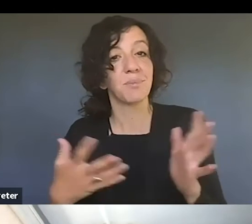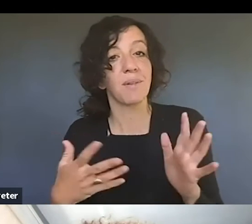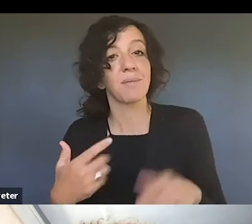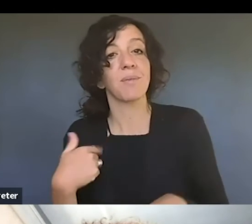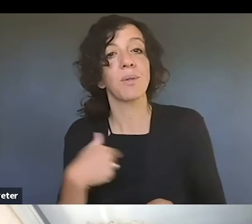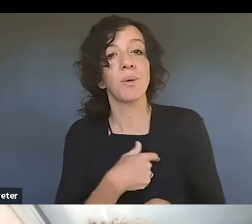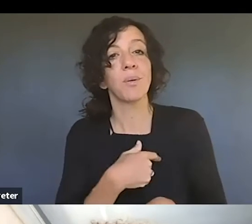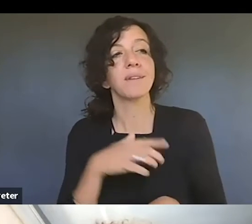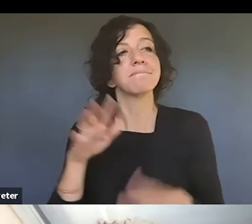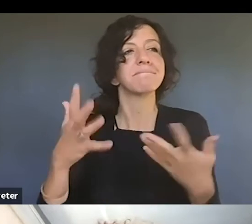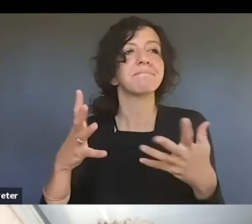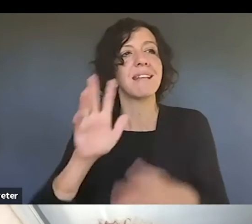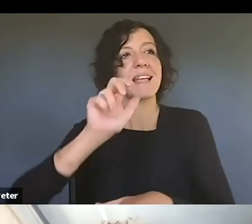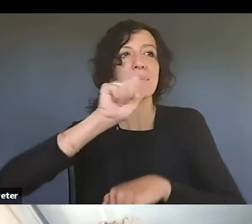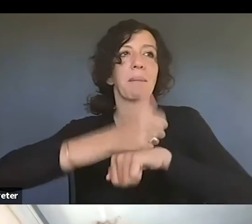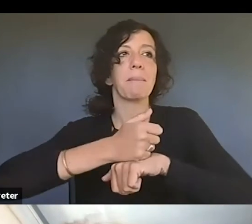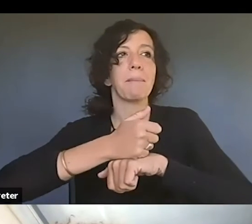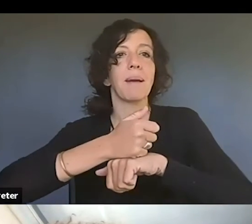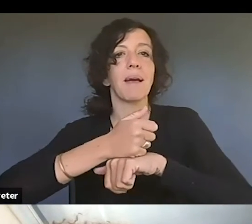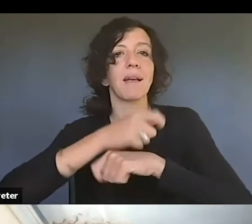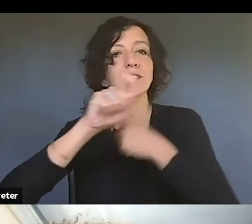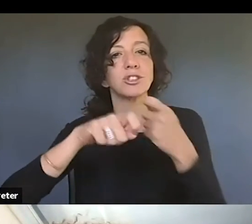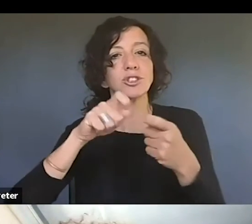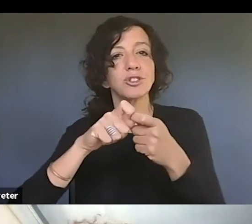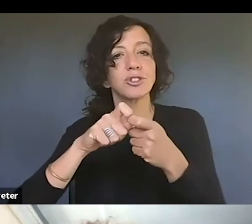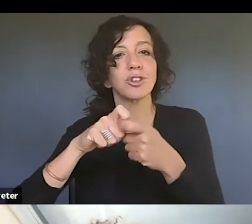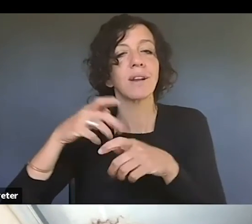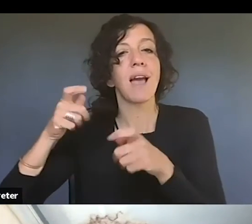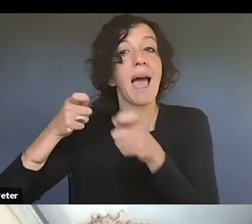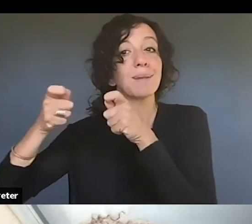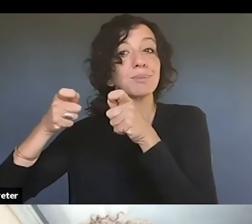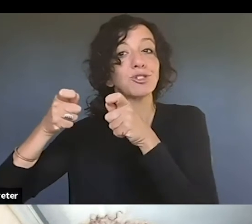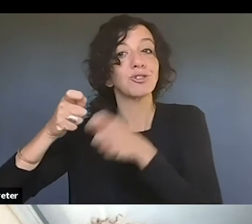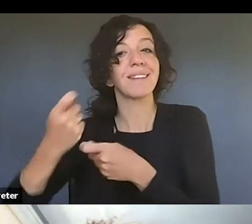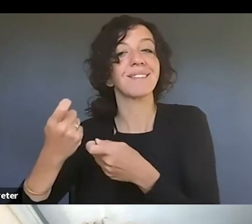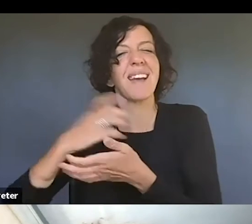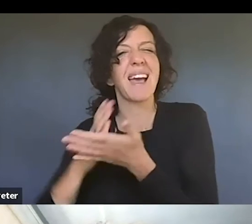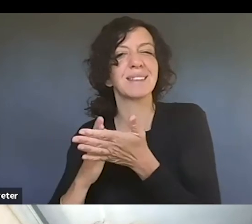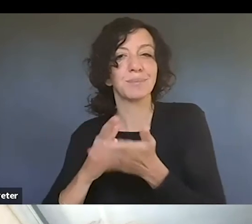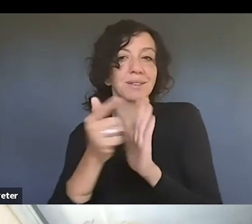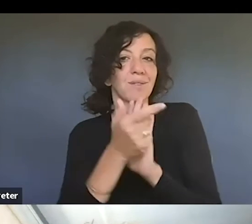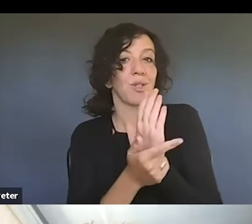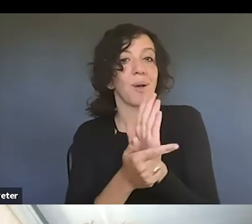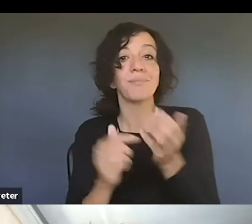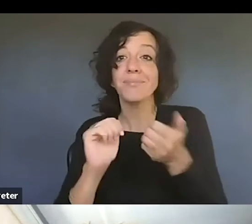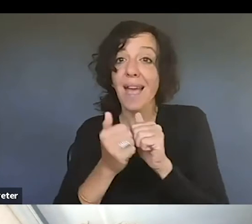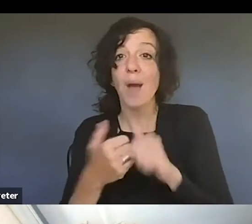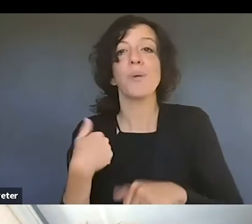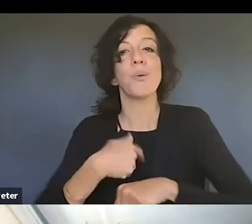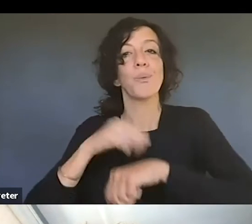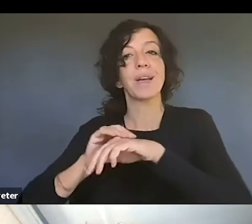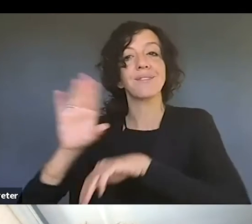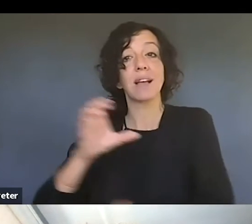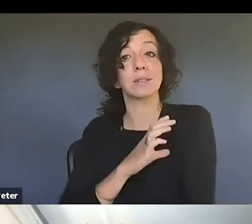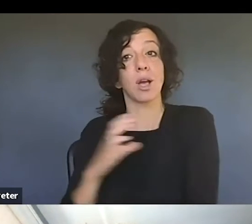we sort of implement, um, certain administrative aspects of the law. And so we do that by advising Congress. If Congress